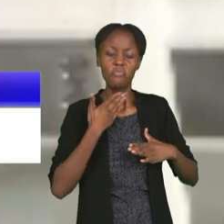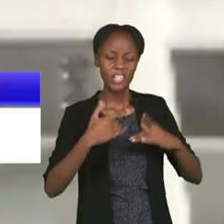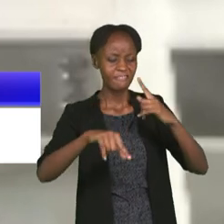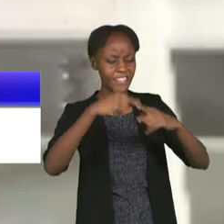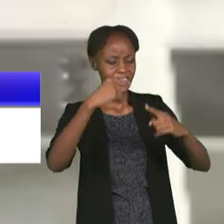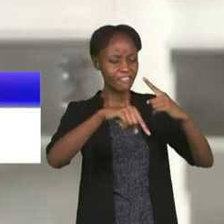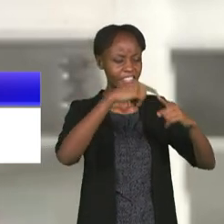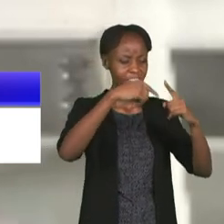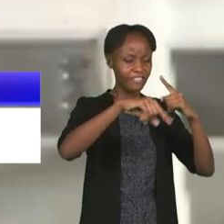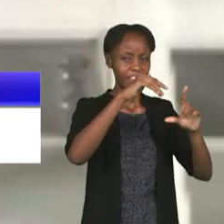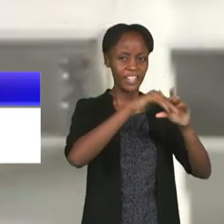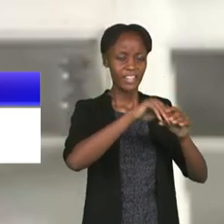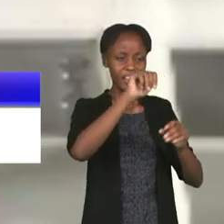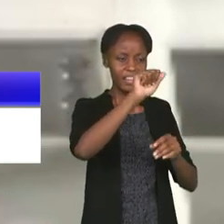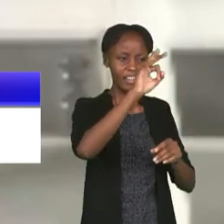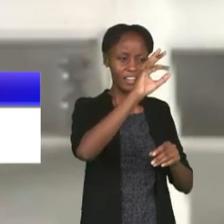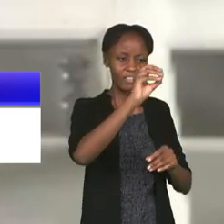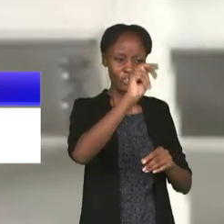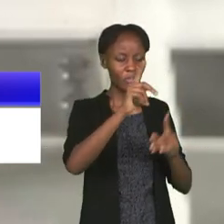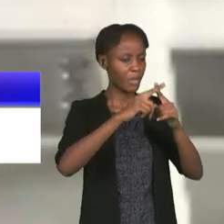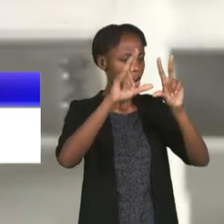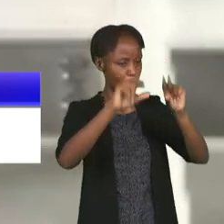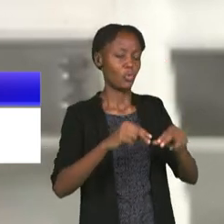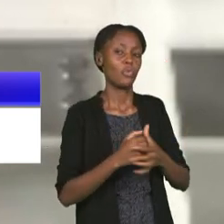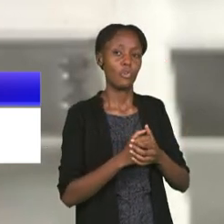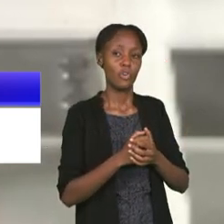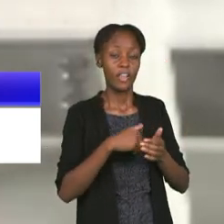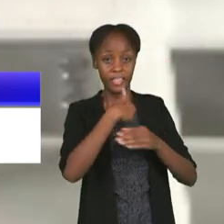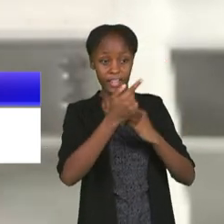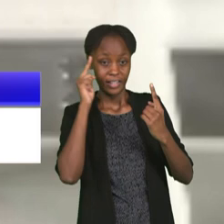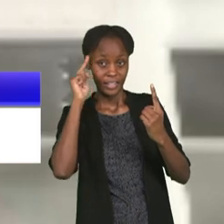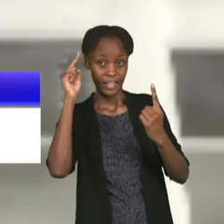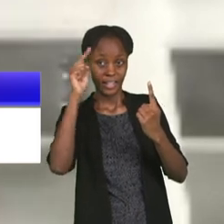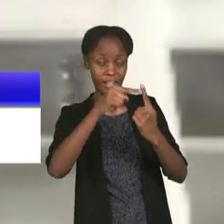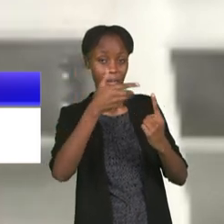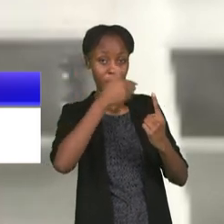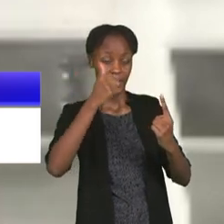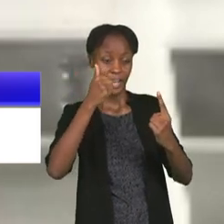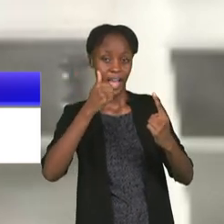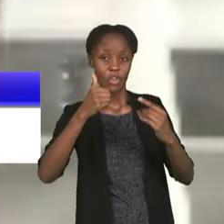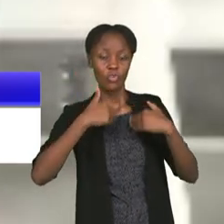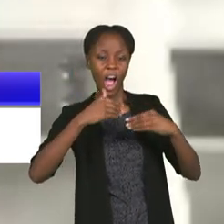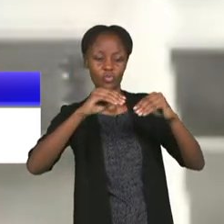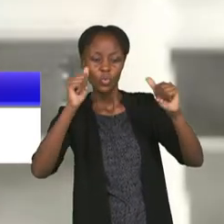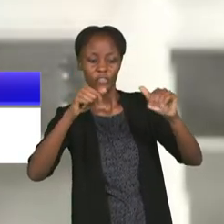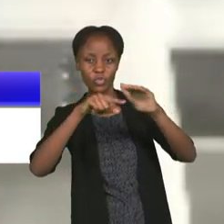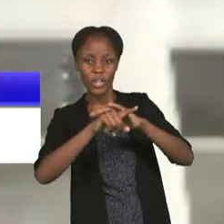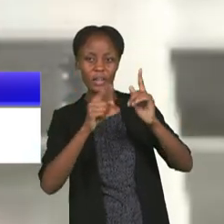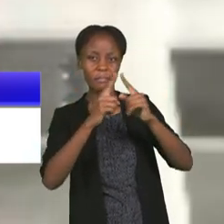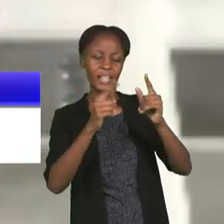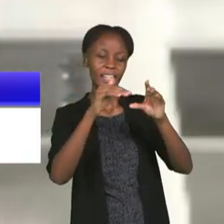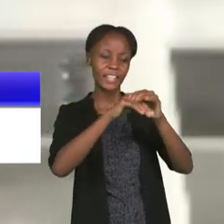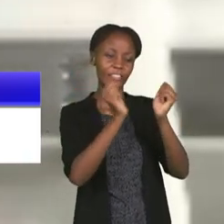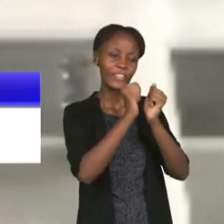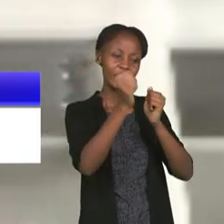in the African Cup of Nations. No. The next target is to be qualified, but not in 15 years.